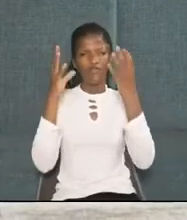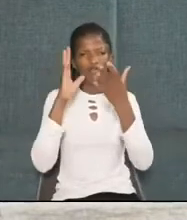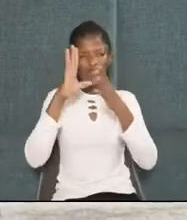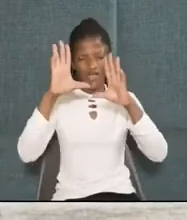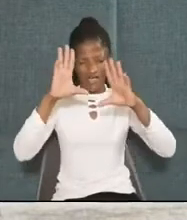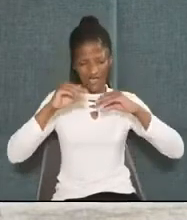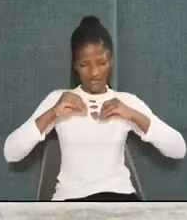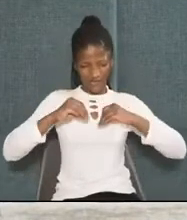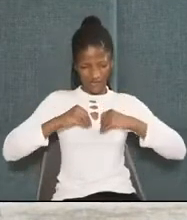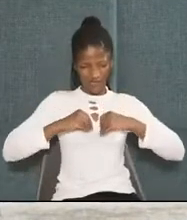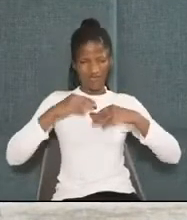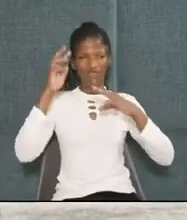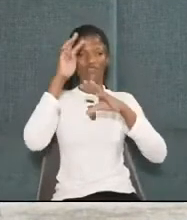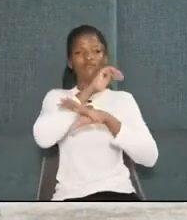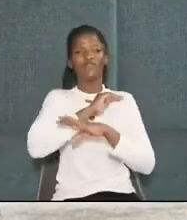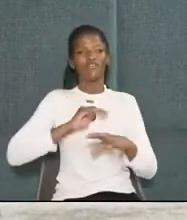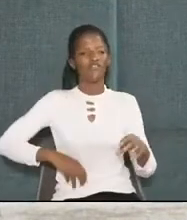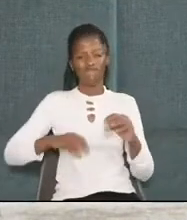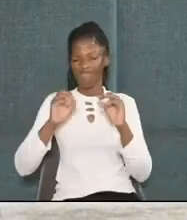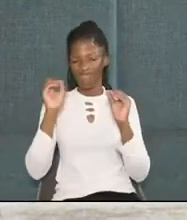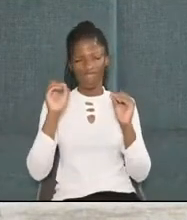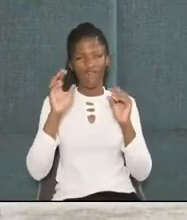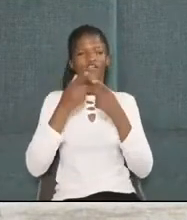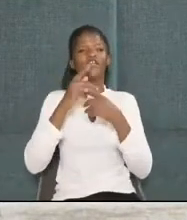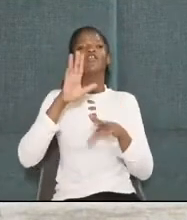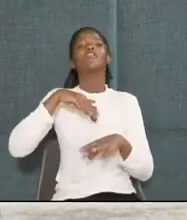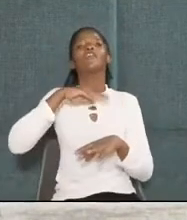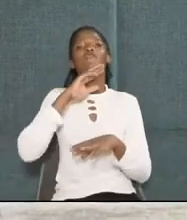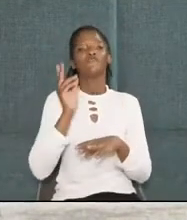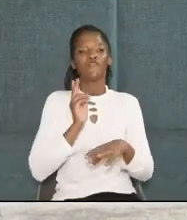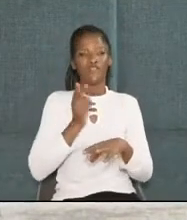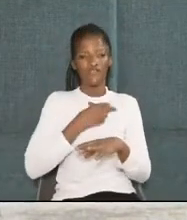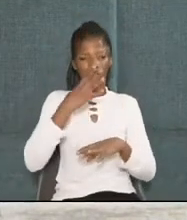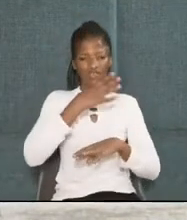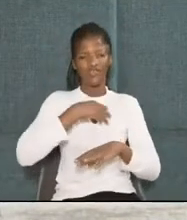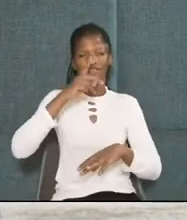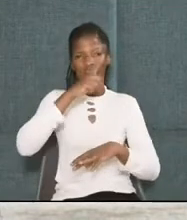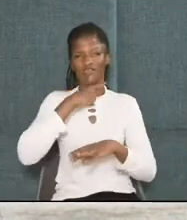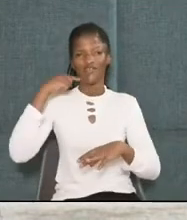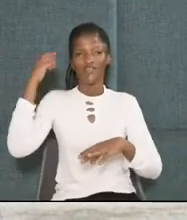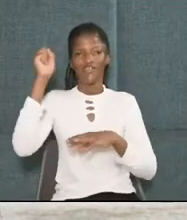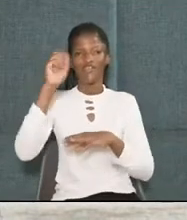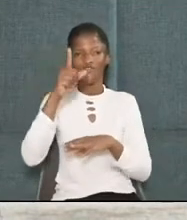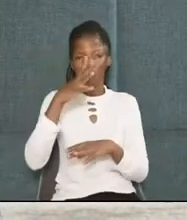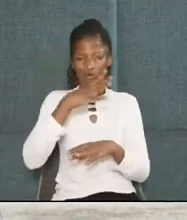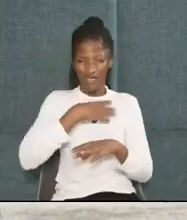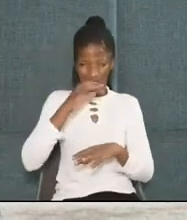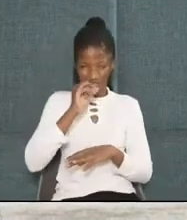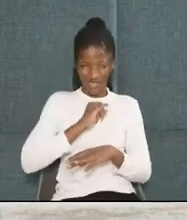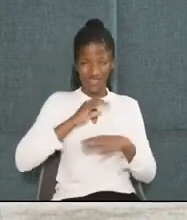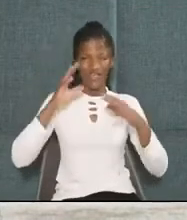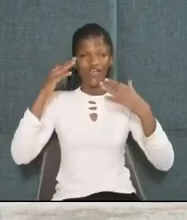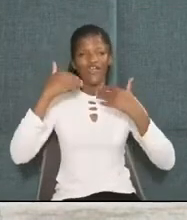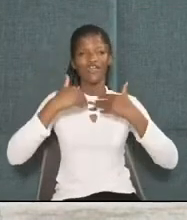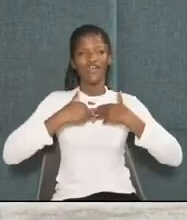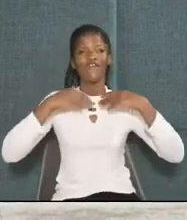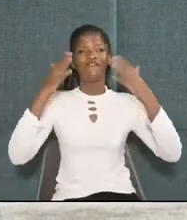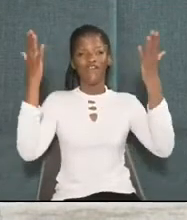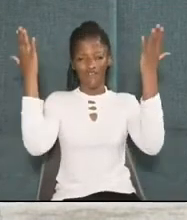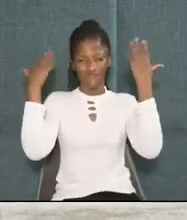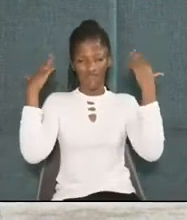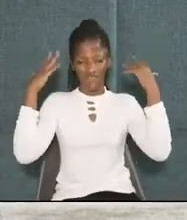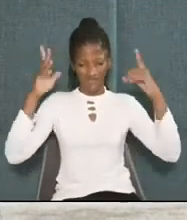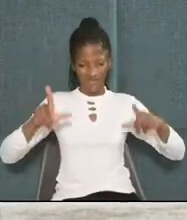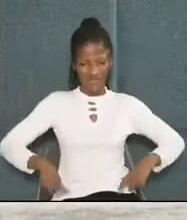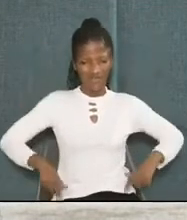not accept him as the Messiah. He died for our sins and we killed him, so that you and I can have everlasting life.